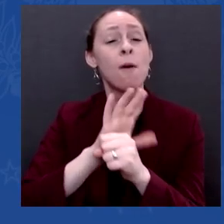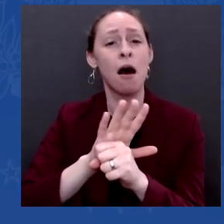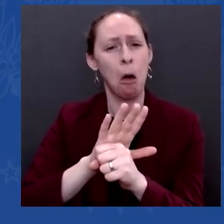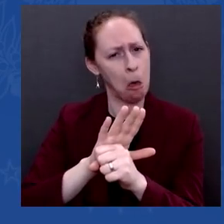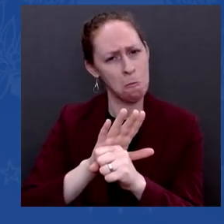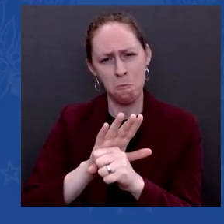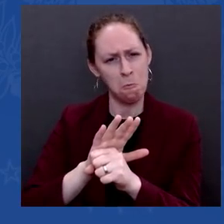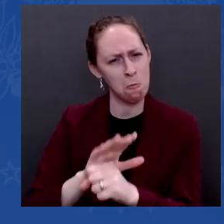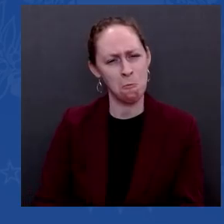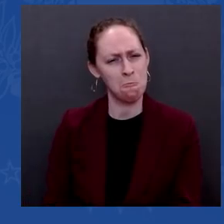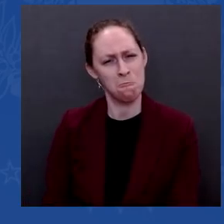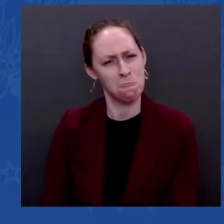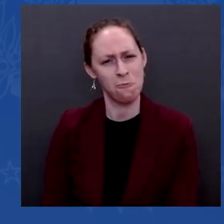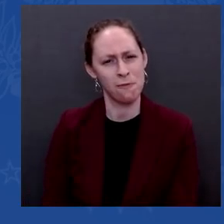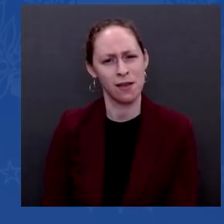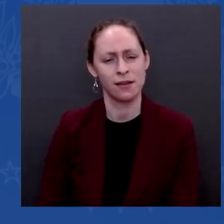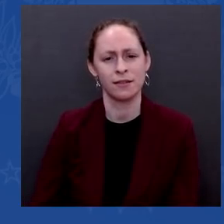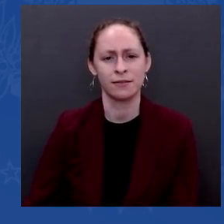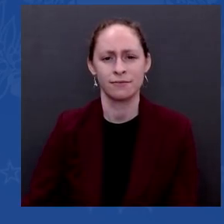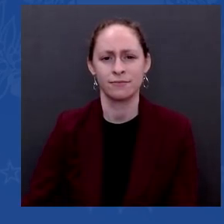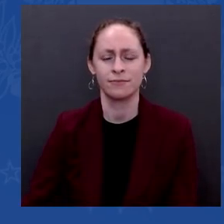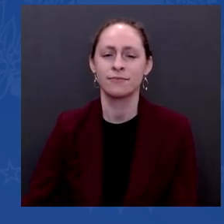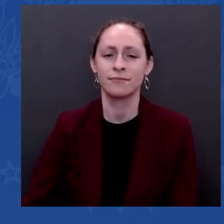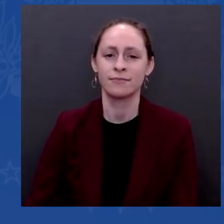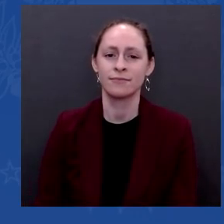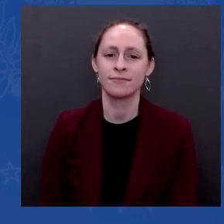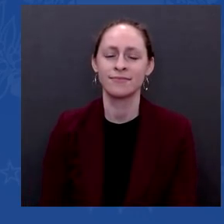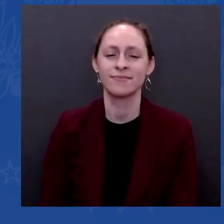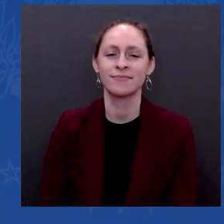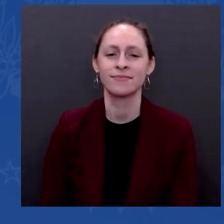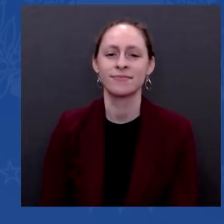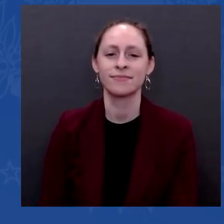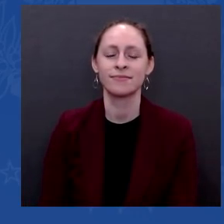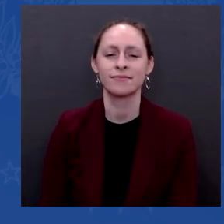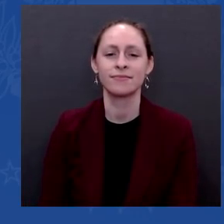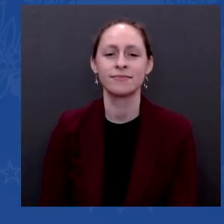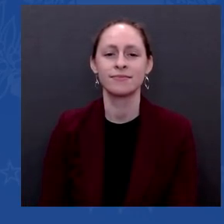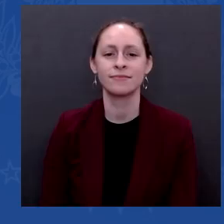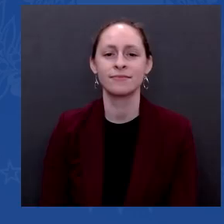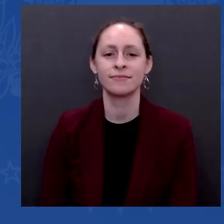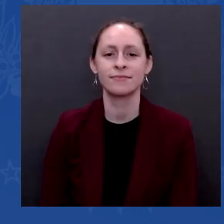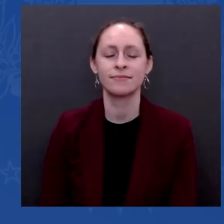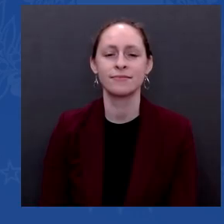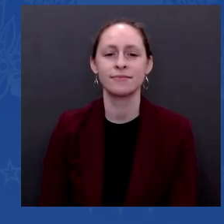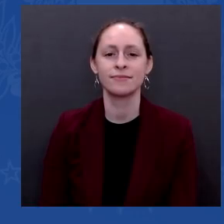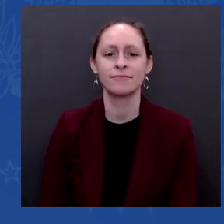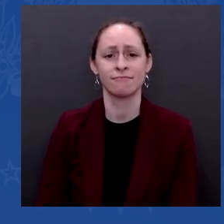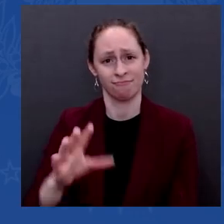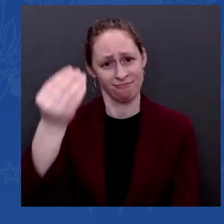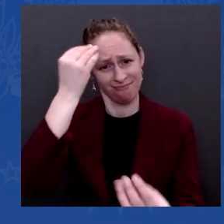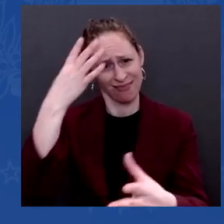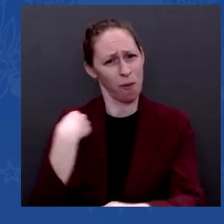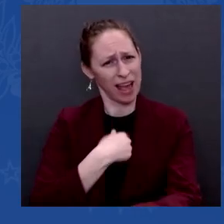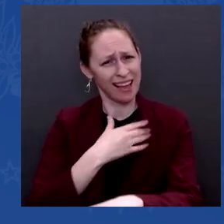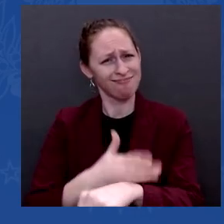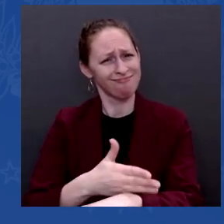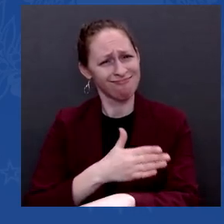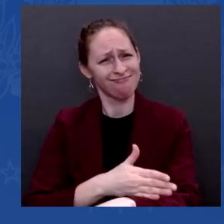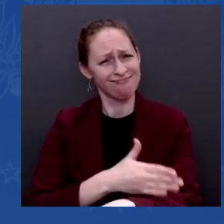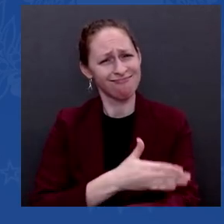we have made enormous progress. You mentioned the number of deaths from COVID. Well, it was